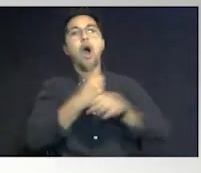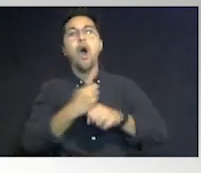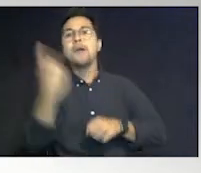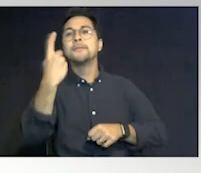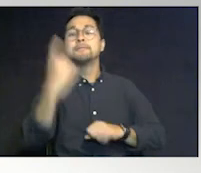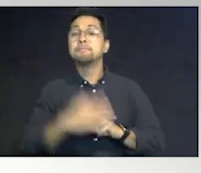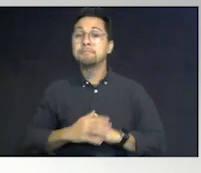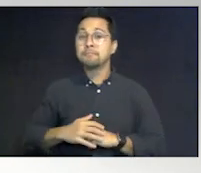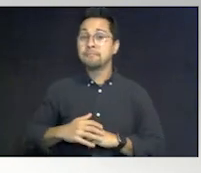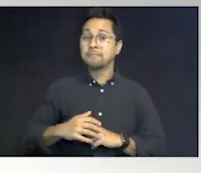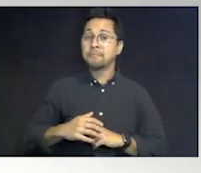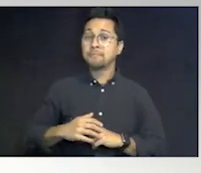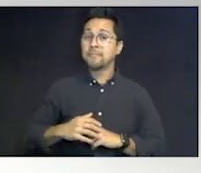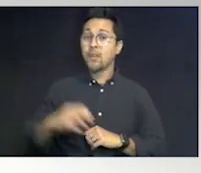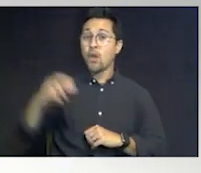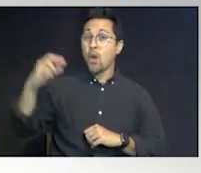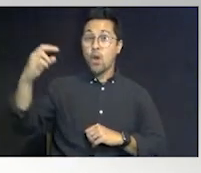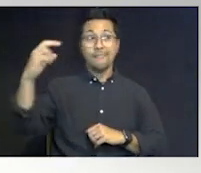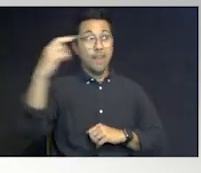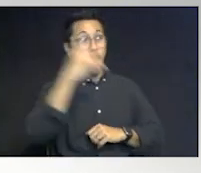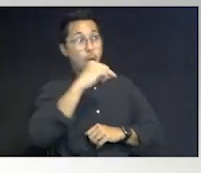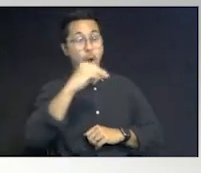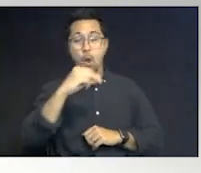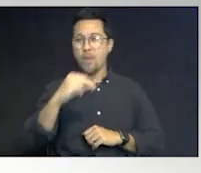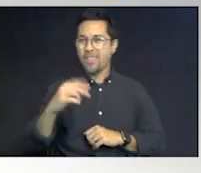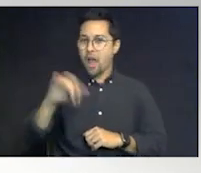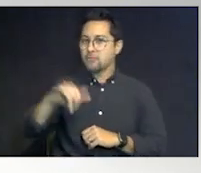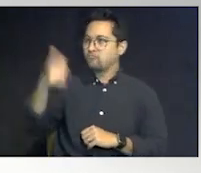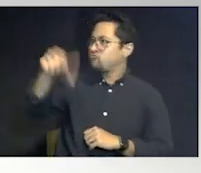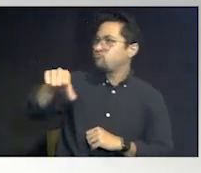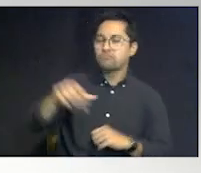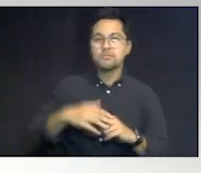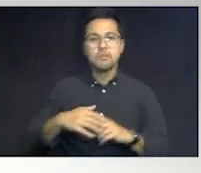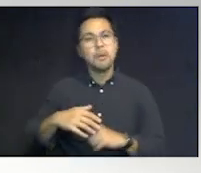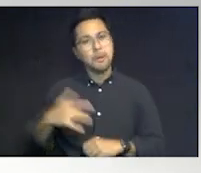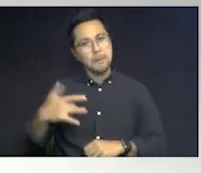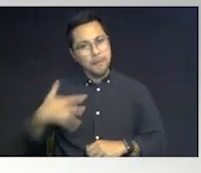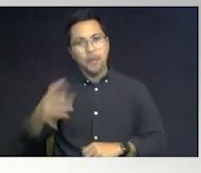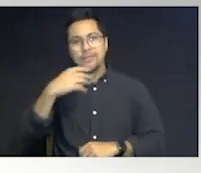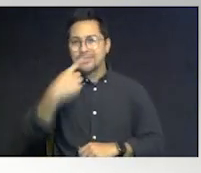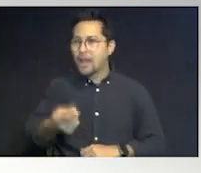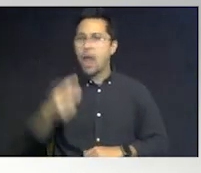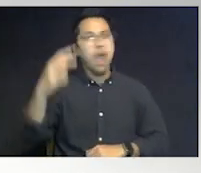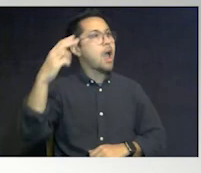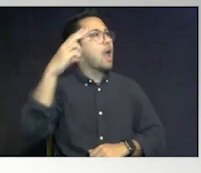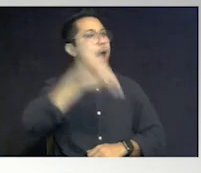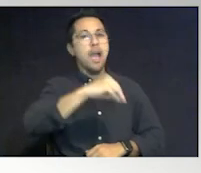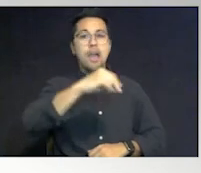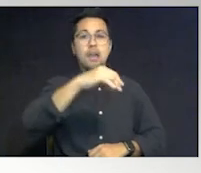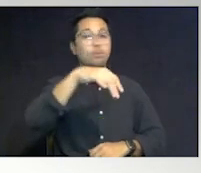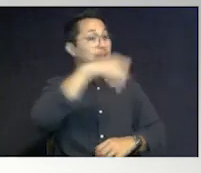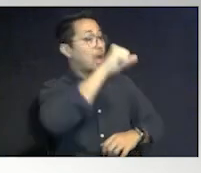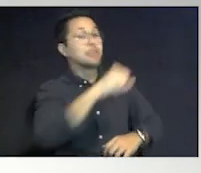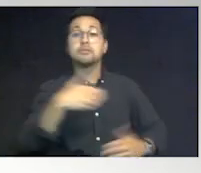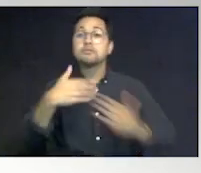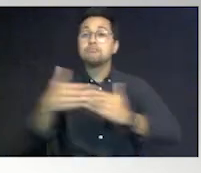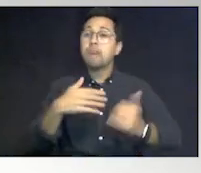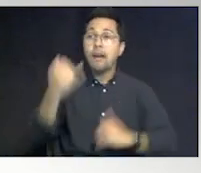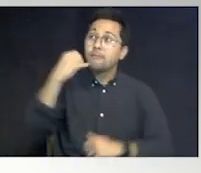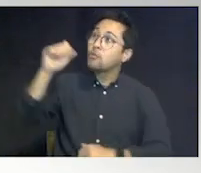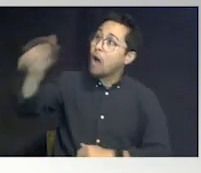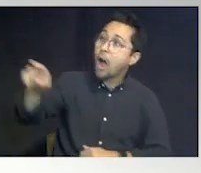No is always a denial and they never want to hear no. So they will, nine times out of ten, regardless of the question, answer yes.